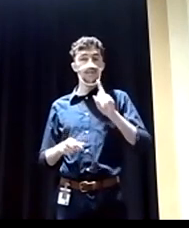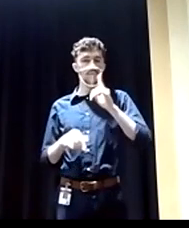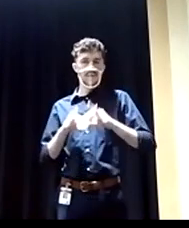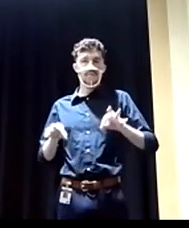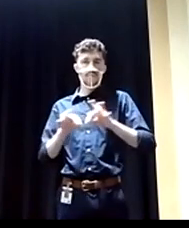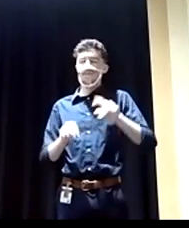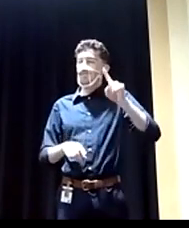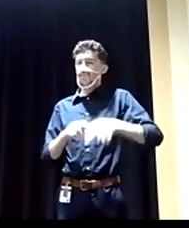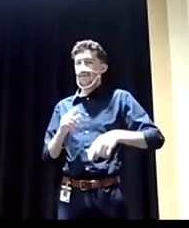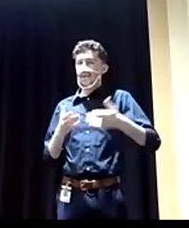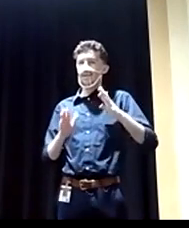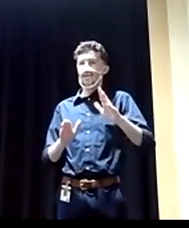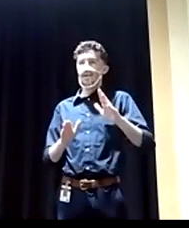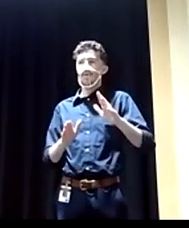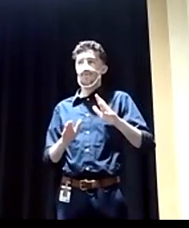allow